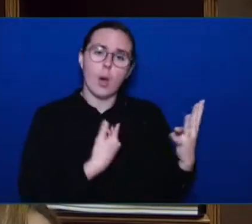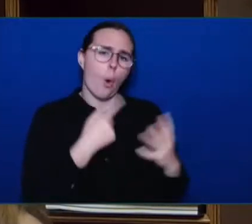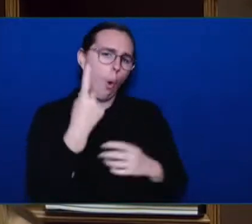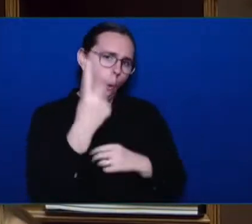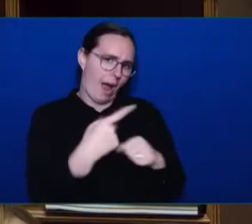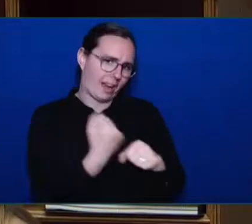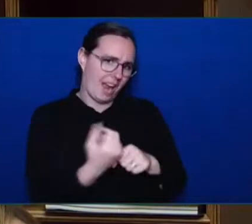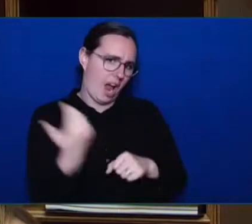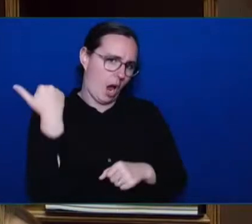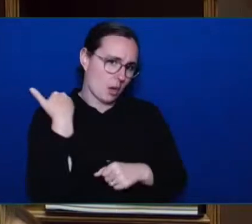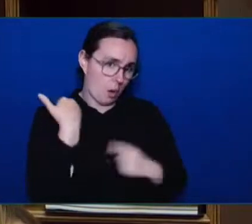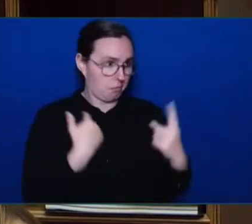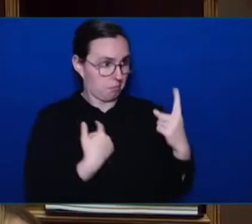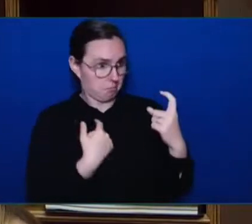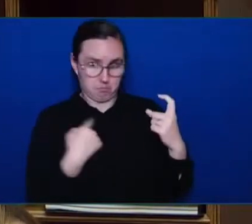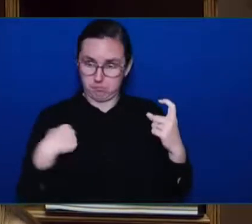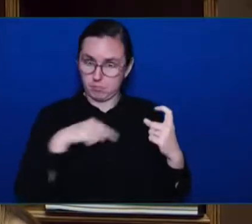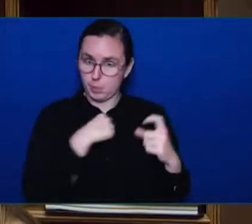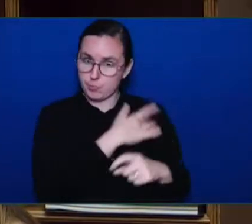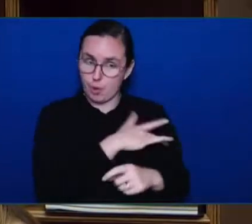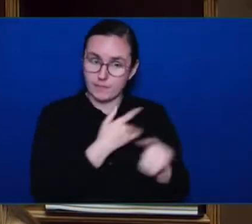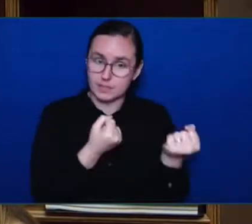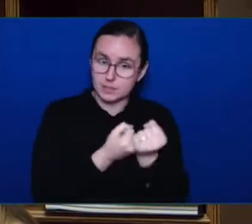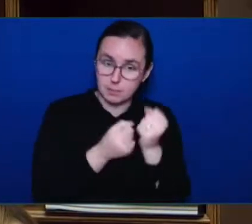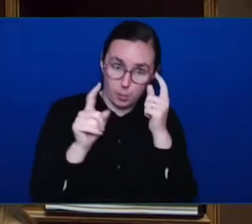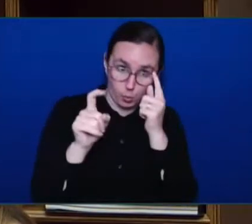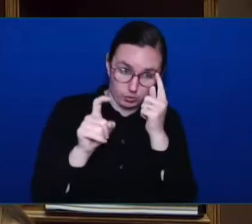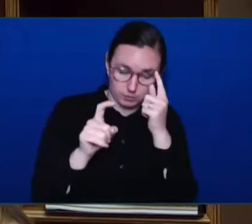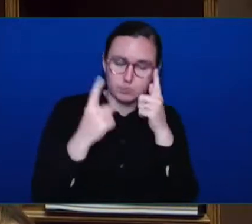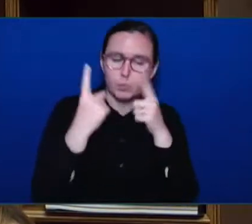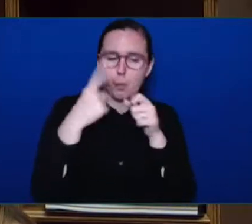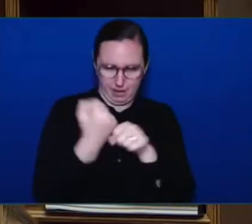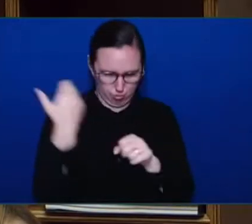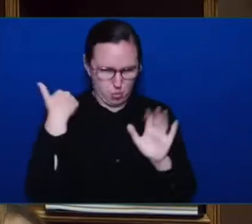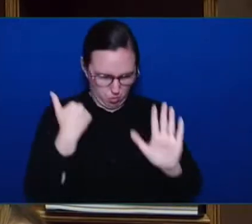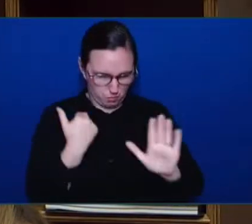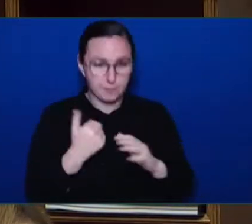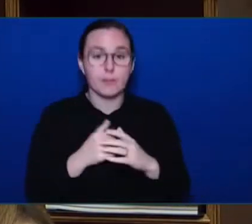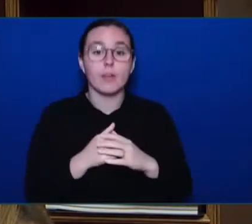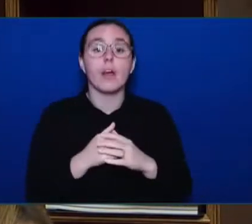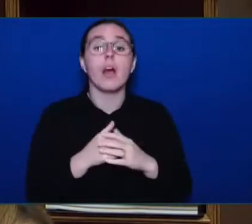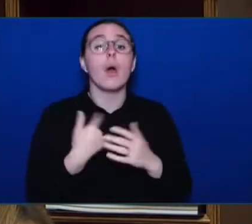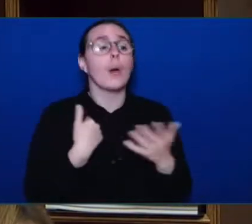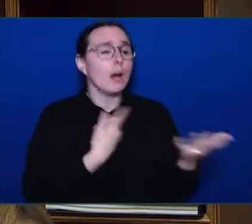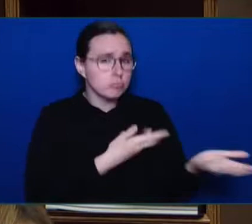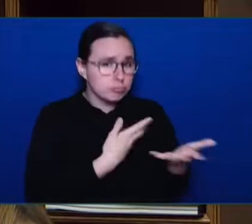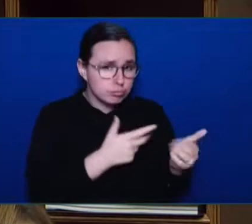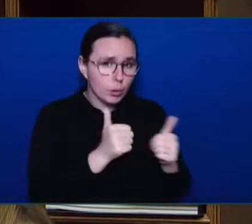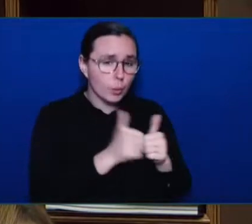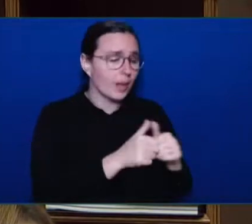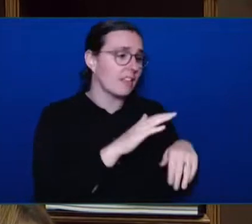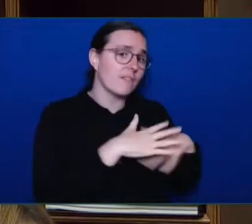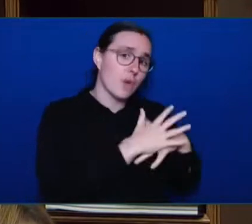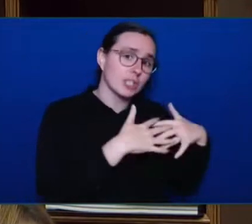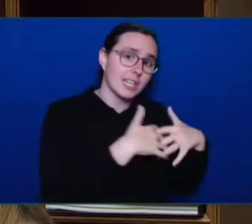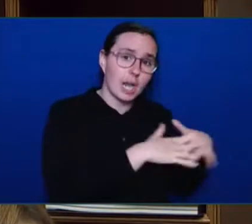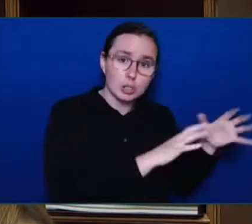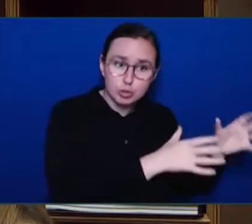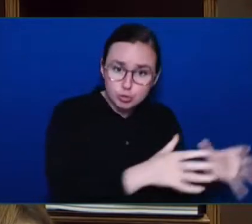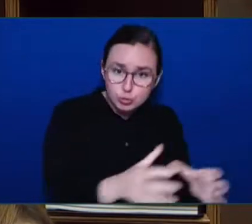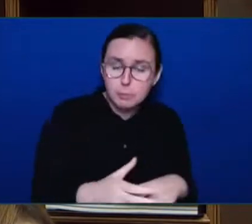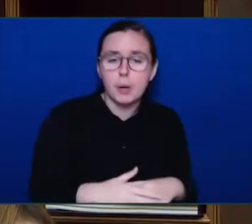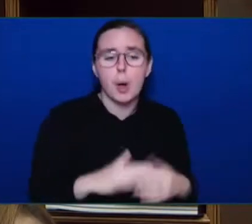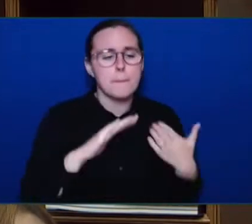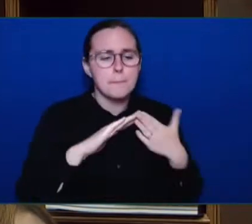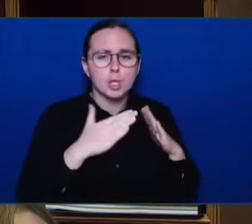the nations, the municipalities, and the tourism partners. We received the host proposal in the